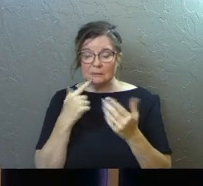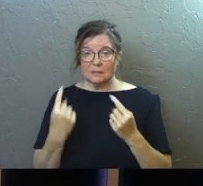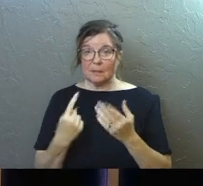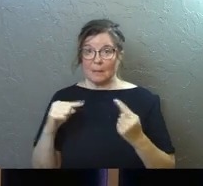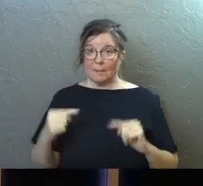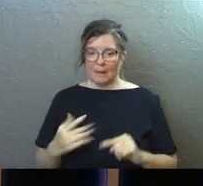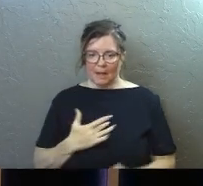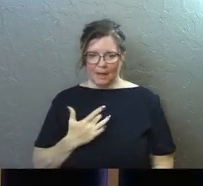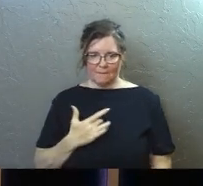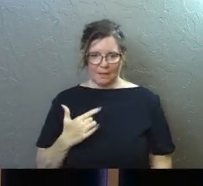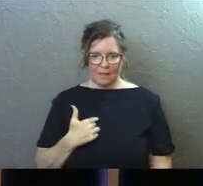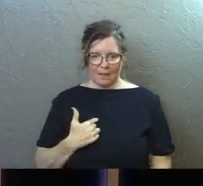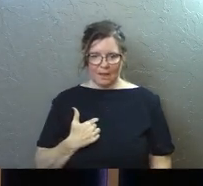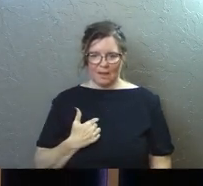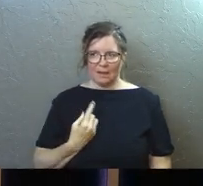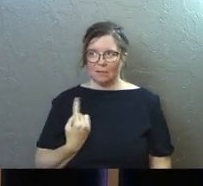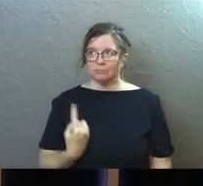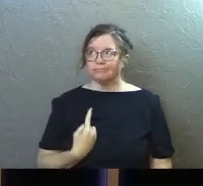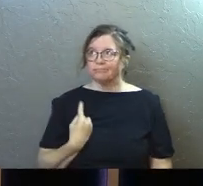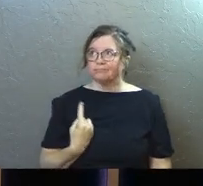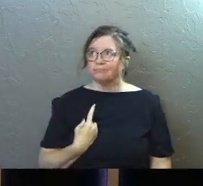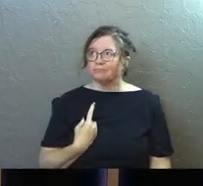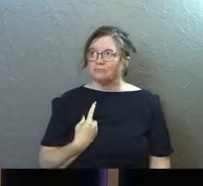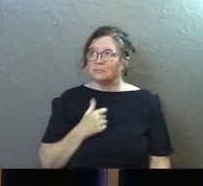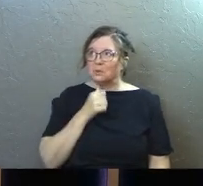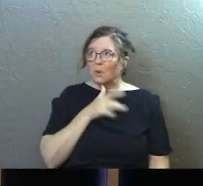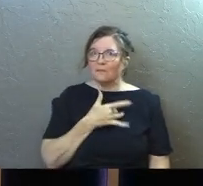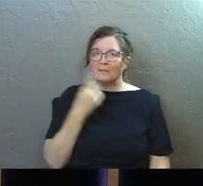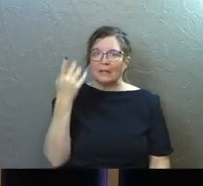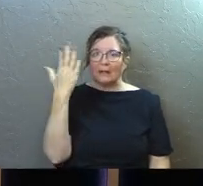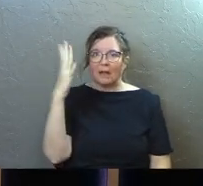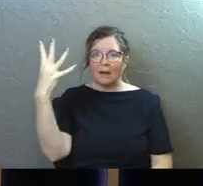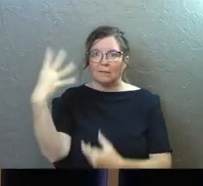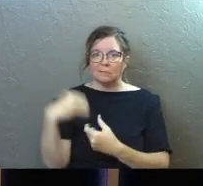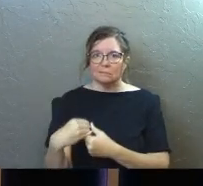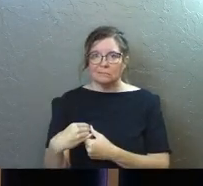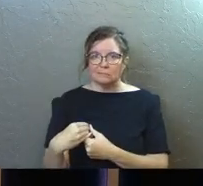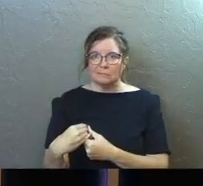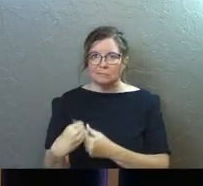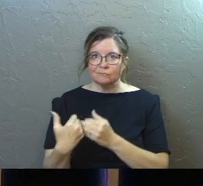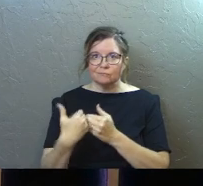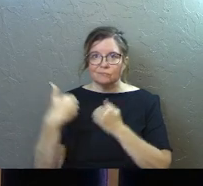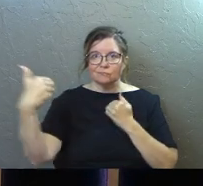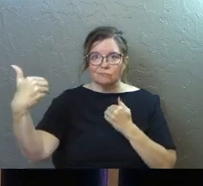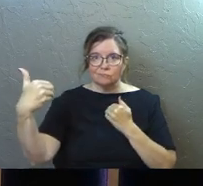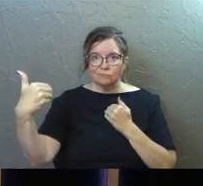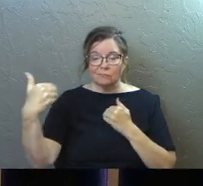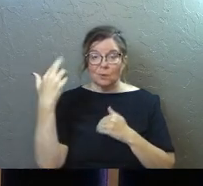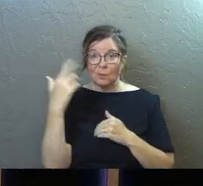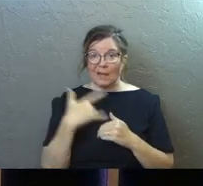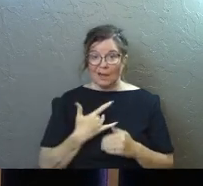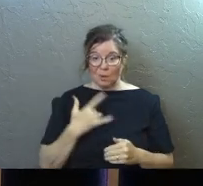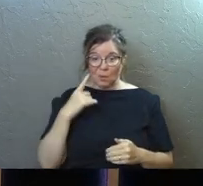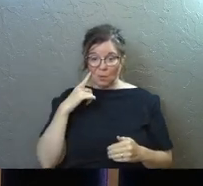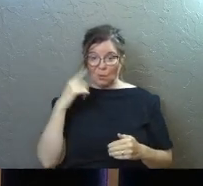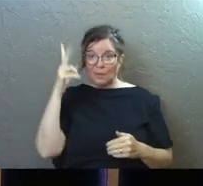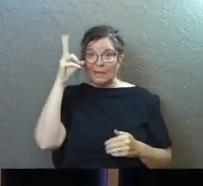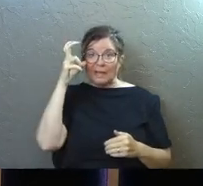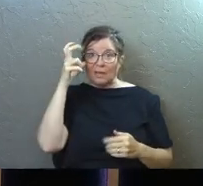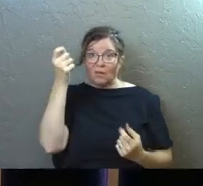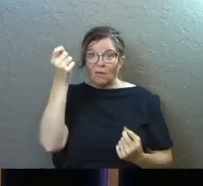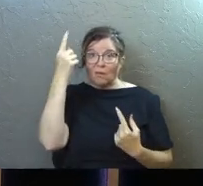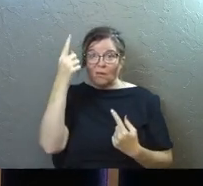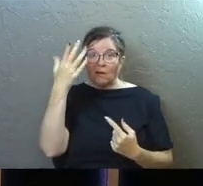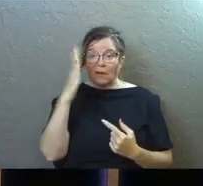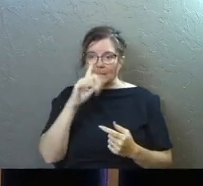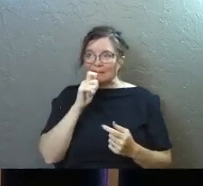pain is that I feel like I am on my own completely, and that God isn't actually there. And the reason I don't hear God is because God